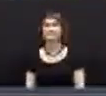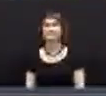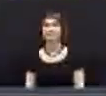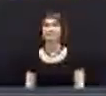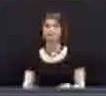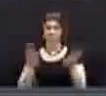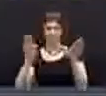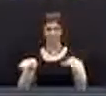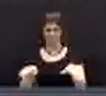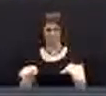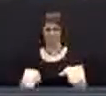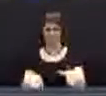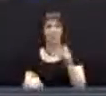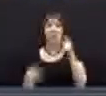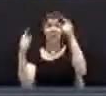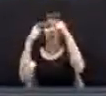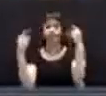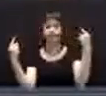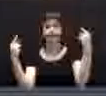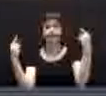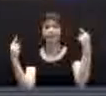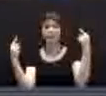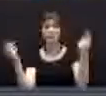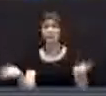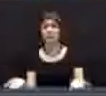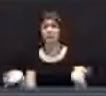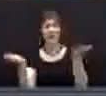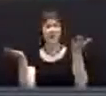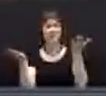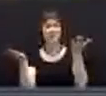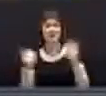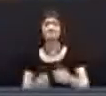You may be seated. All those opposed, please rise.